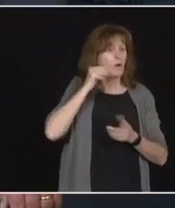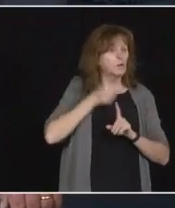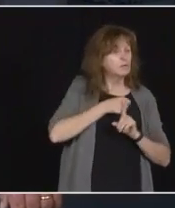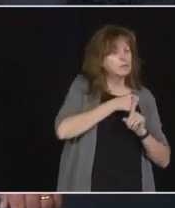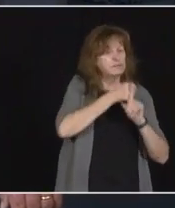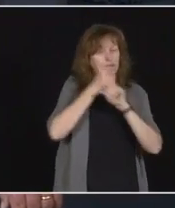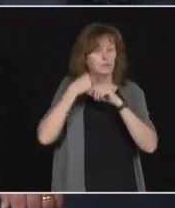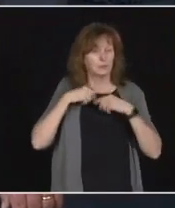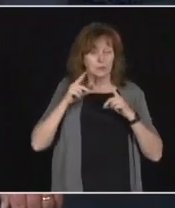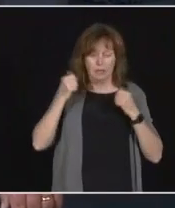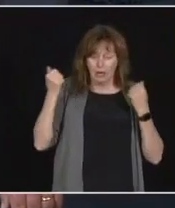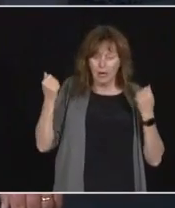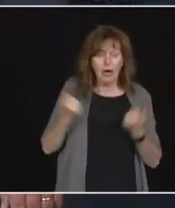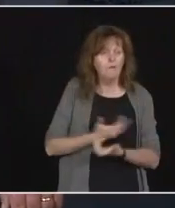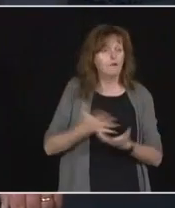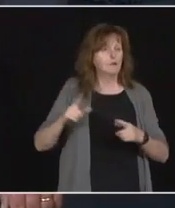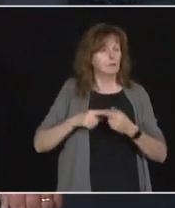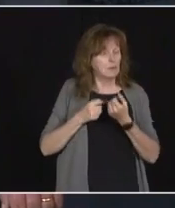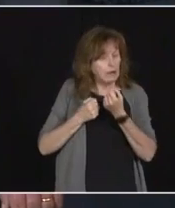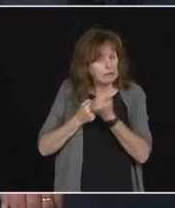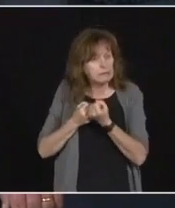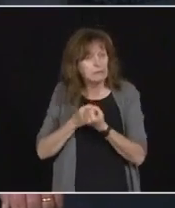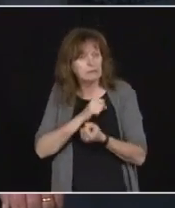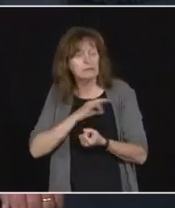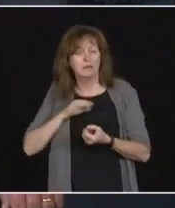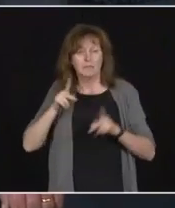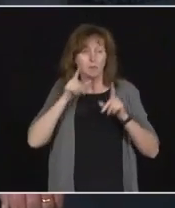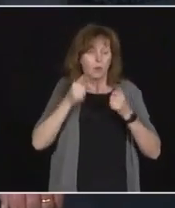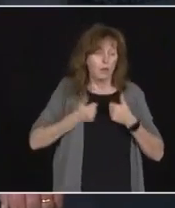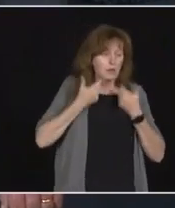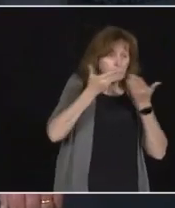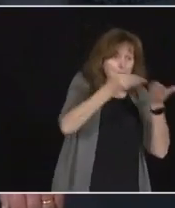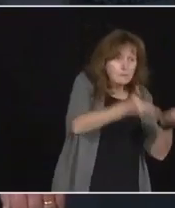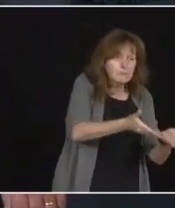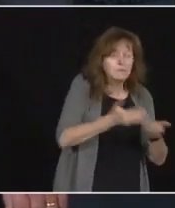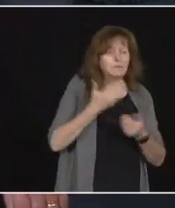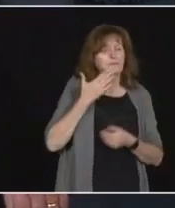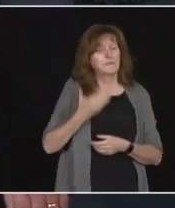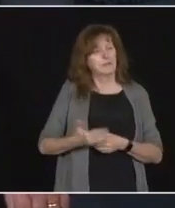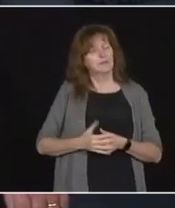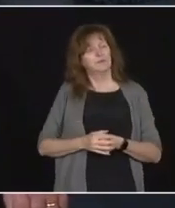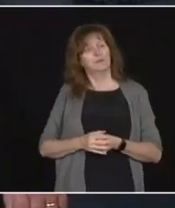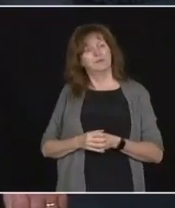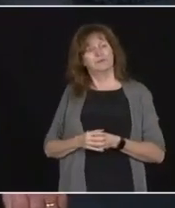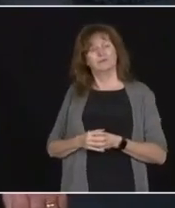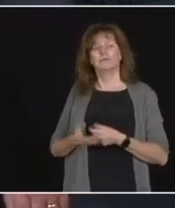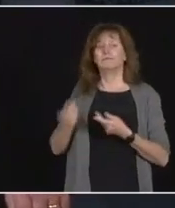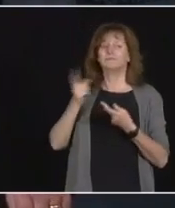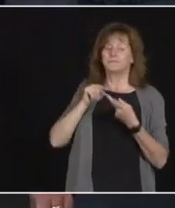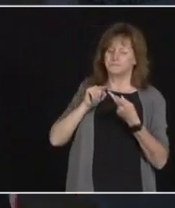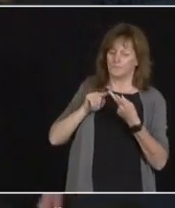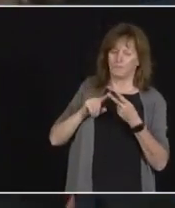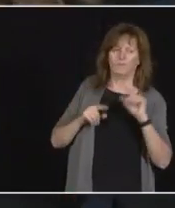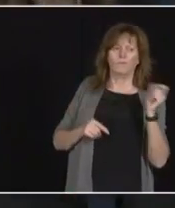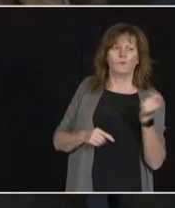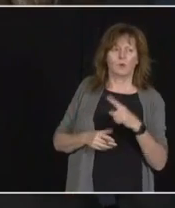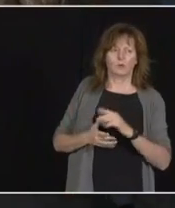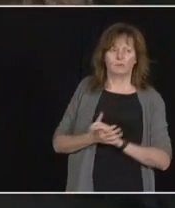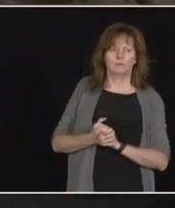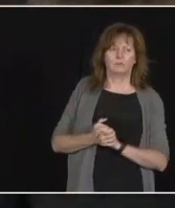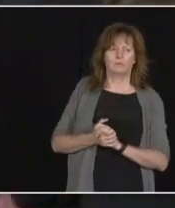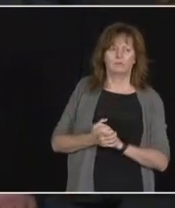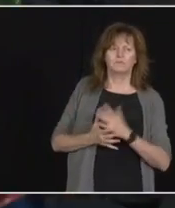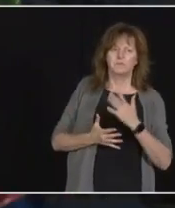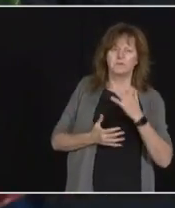staff, our residents and our homes during that process. Follow-up? Thank you. OK. I do have a question for the premier, but I'm assuming that that